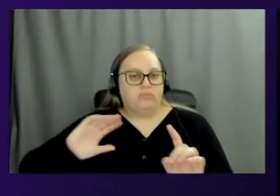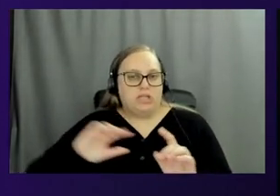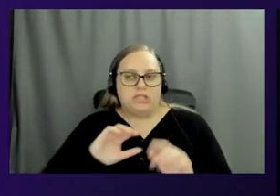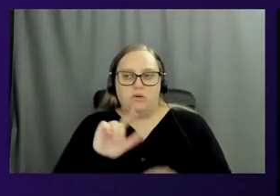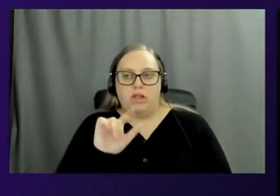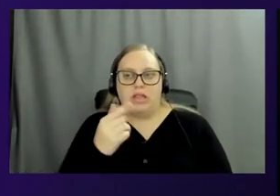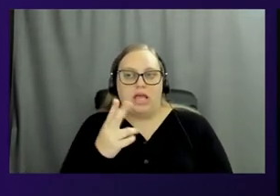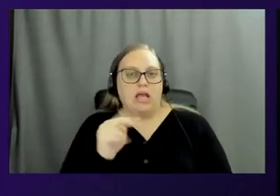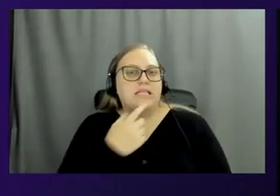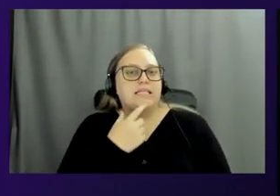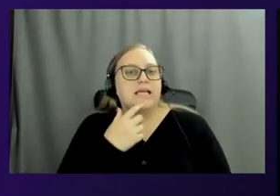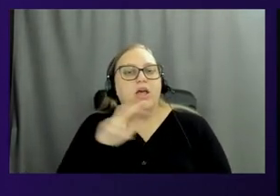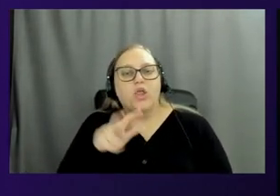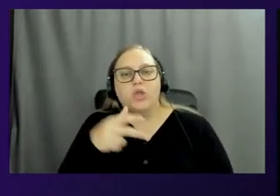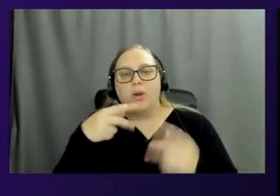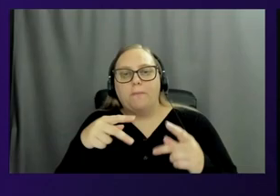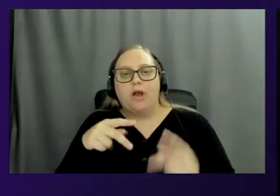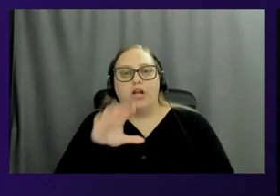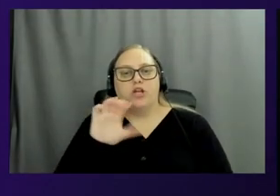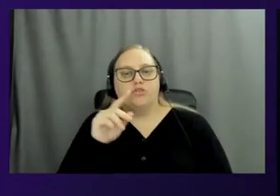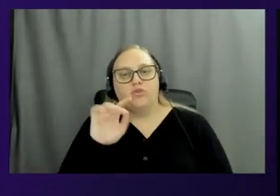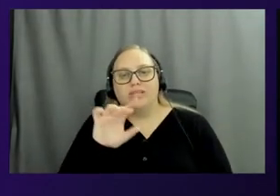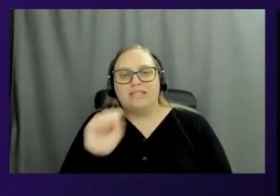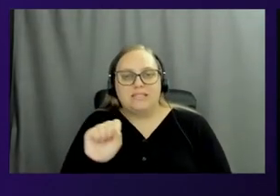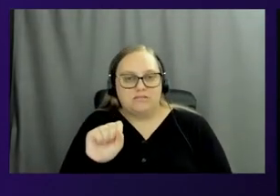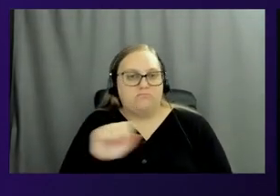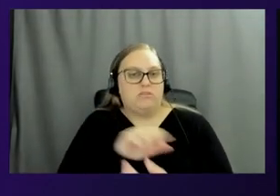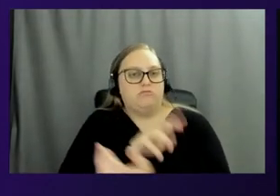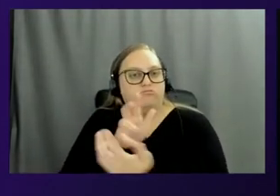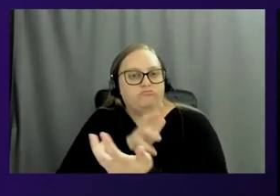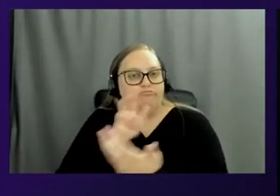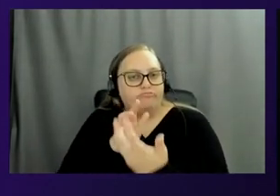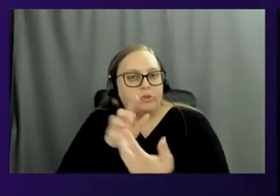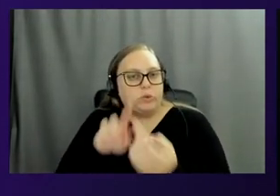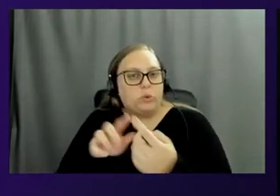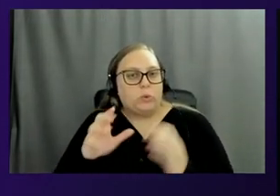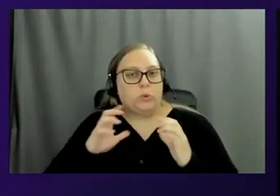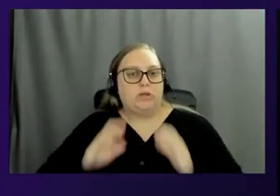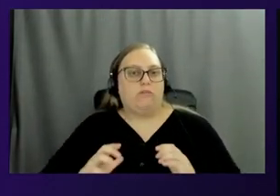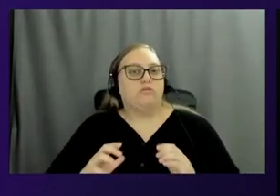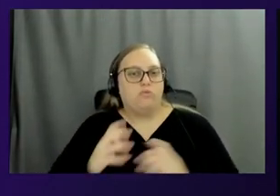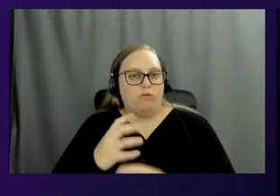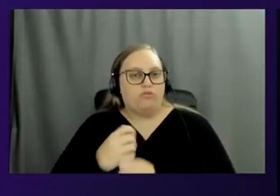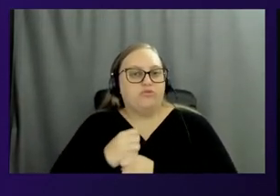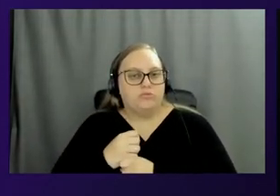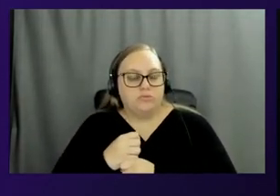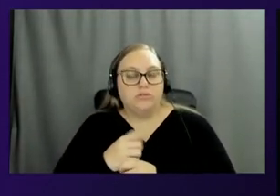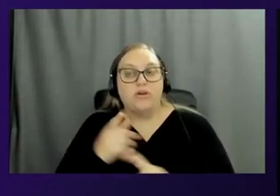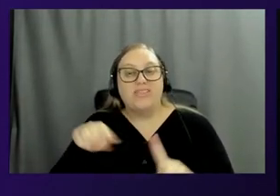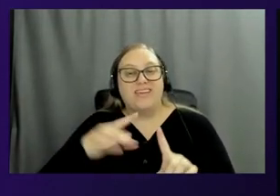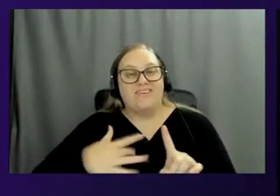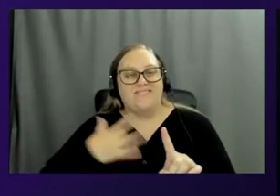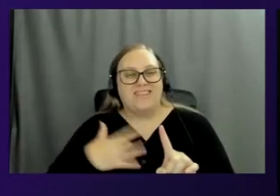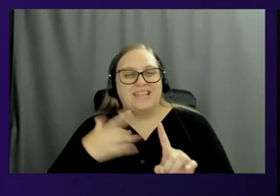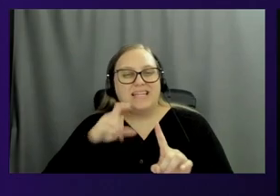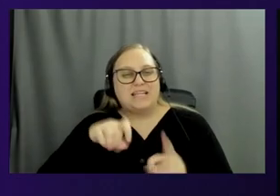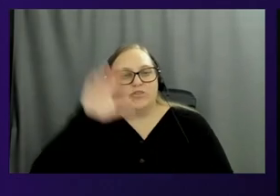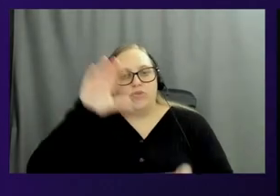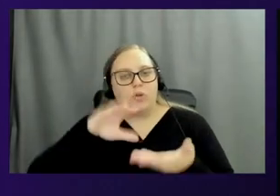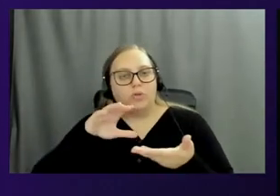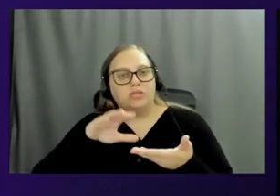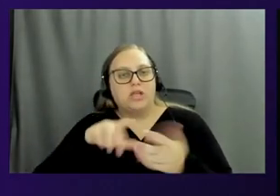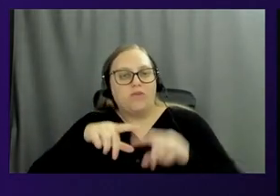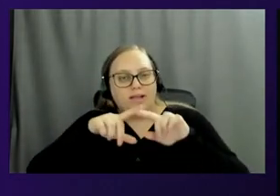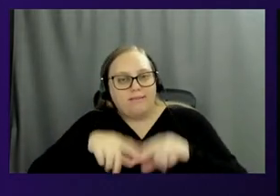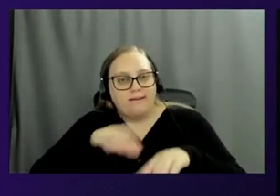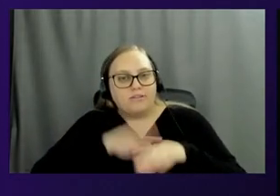-party cookies to deliver tailored advertising to consumers. But more recently, they're starting to feel the need to reduce their reliance on cookies in